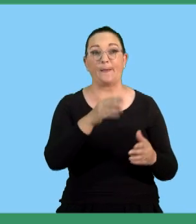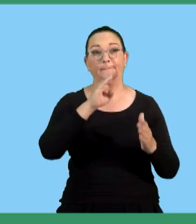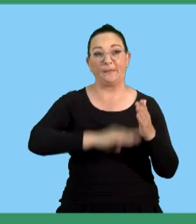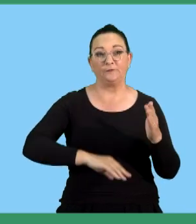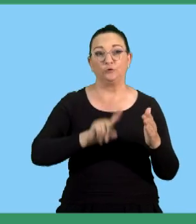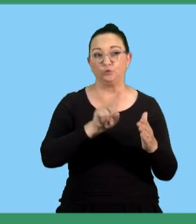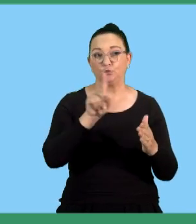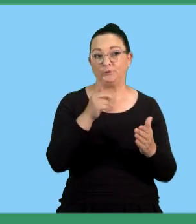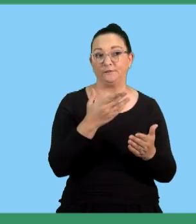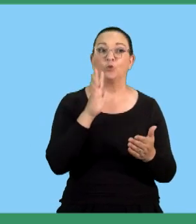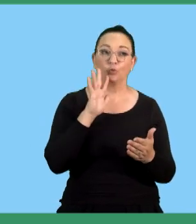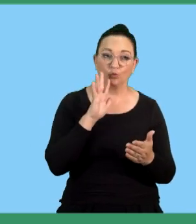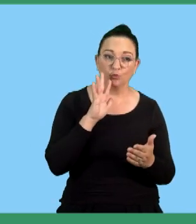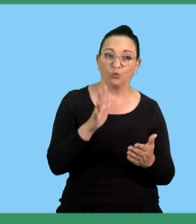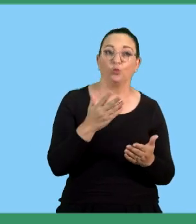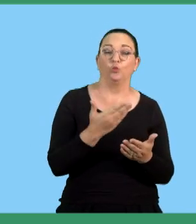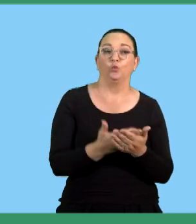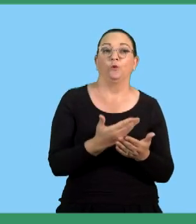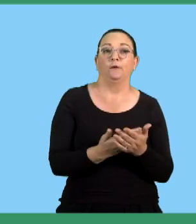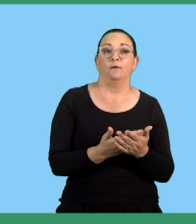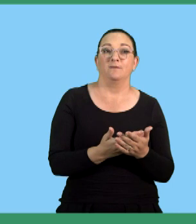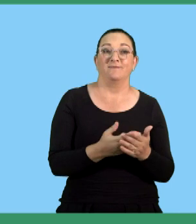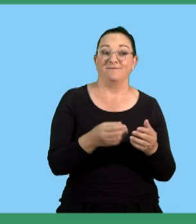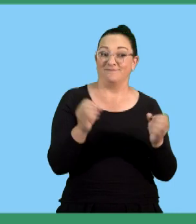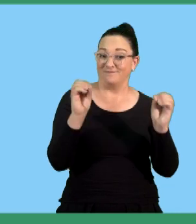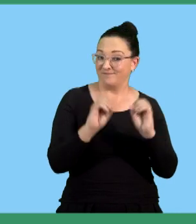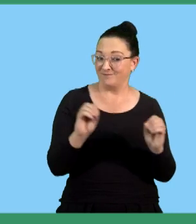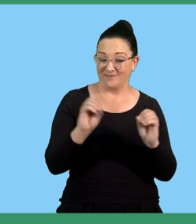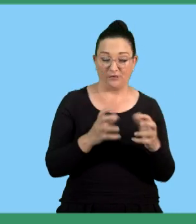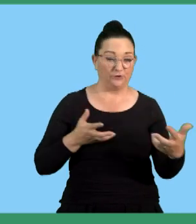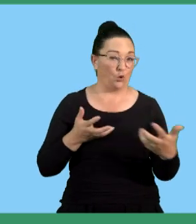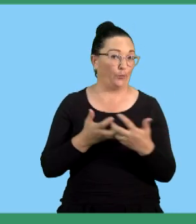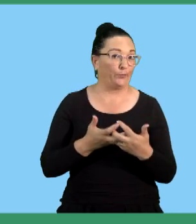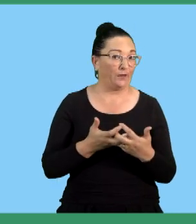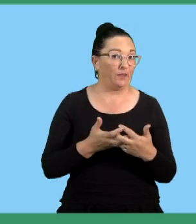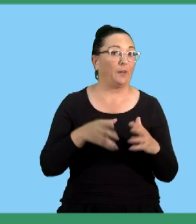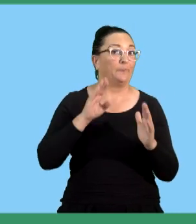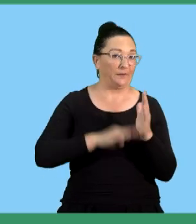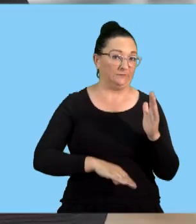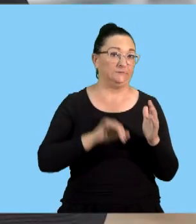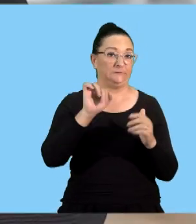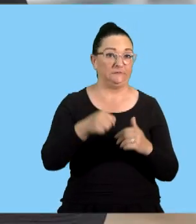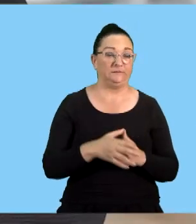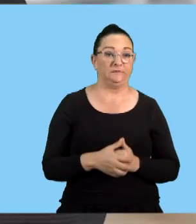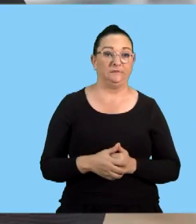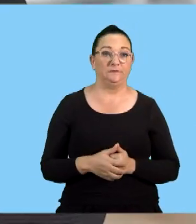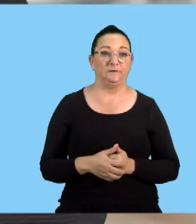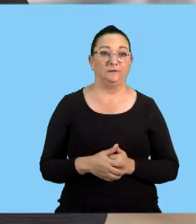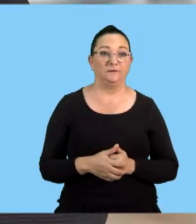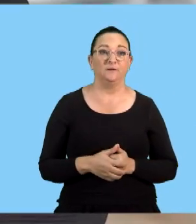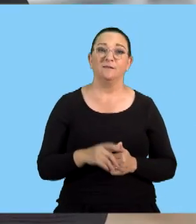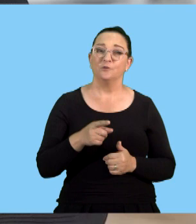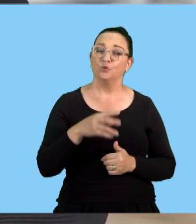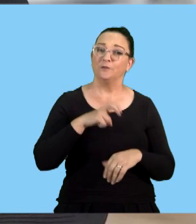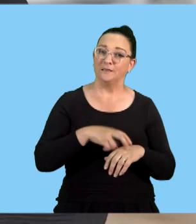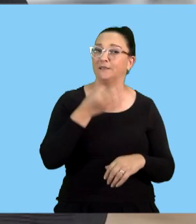they may face for non-compliances with this act. So if they don't comply, obviously there are penalties. So you need to advise